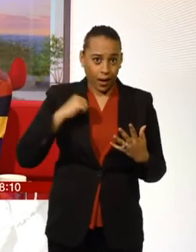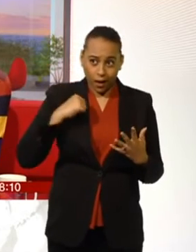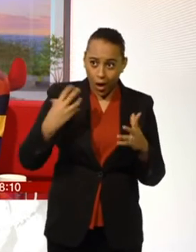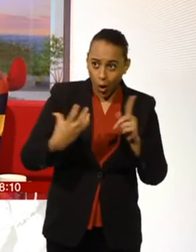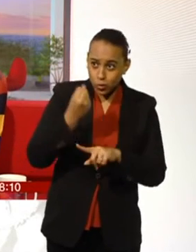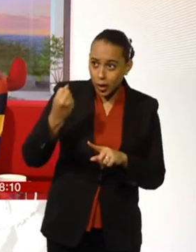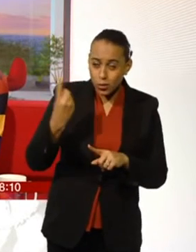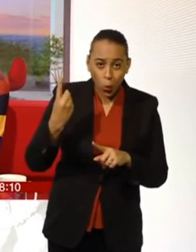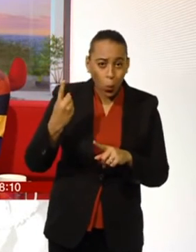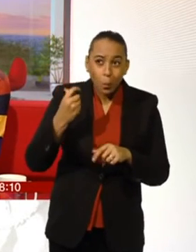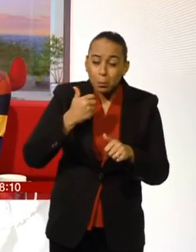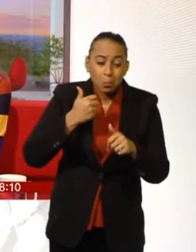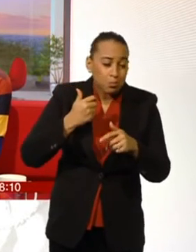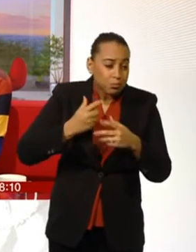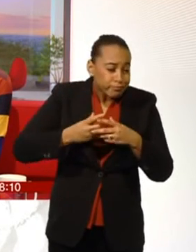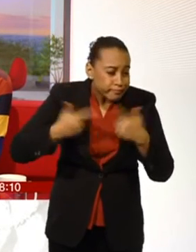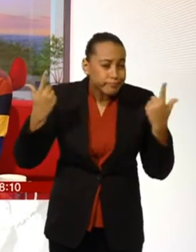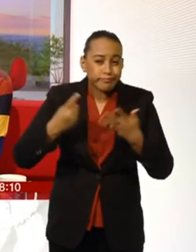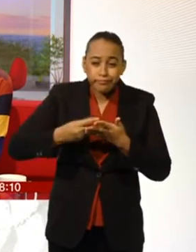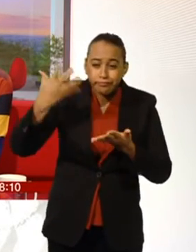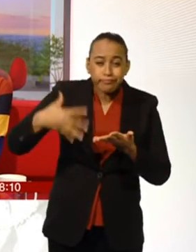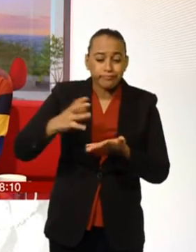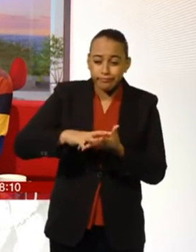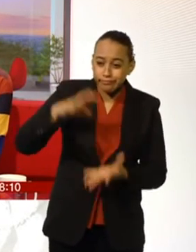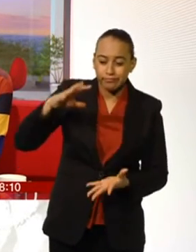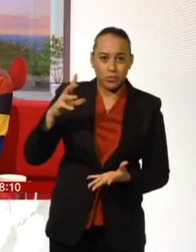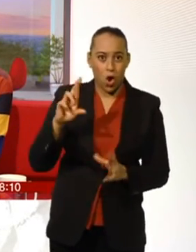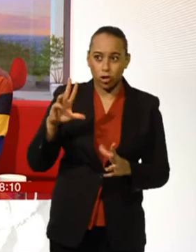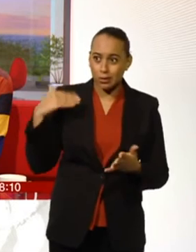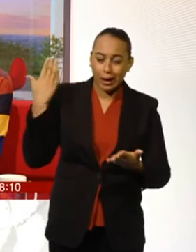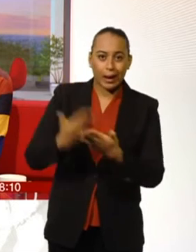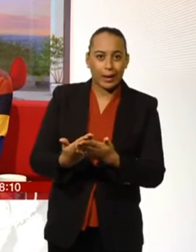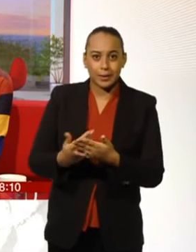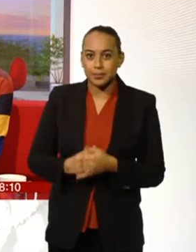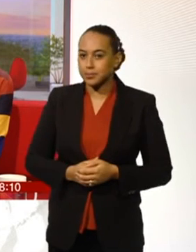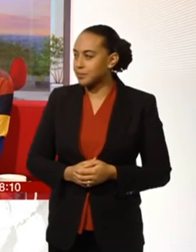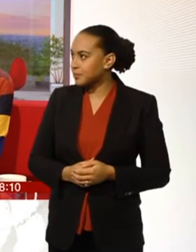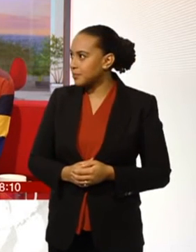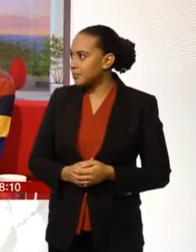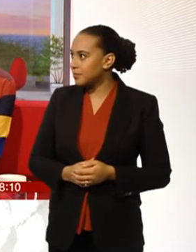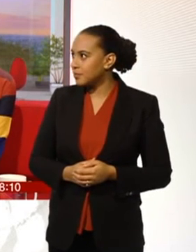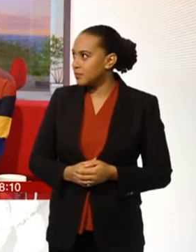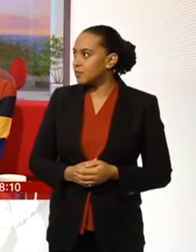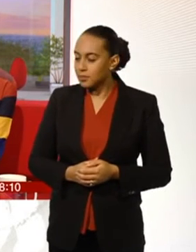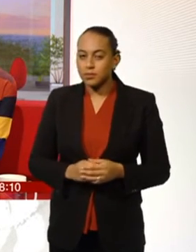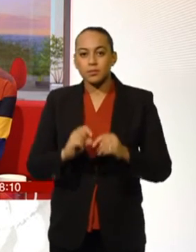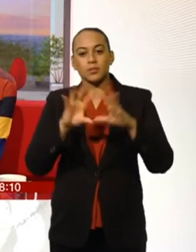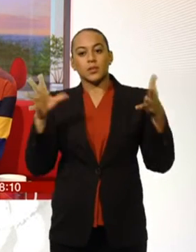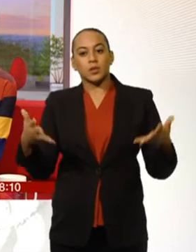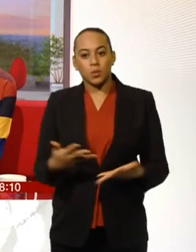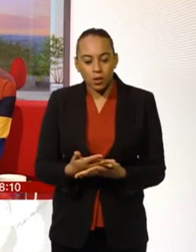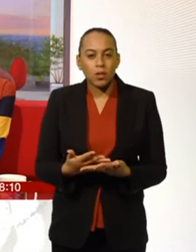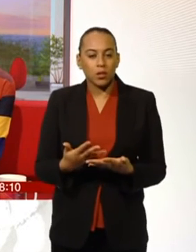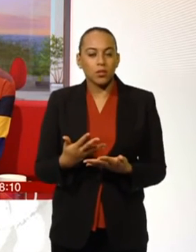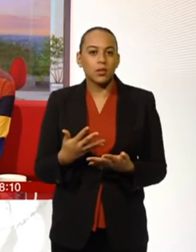Ten minutes past eight, one other story for you. the TV reunion that fans around the world have been waiting for since New York chums